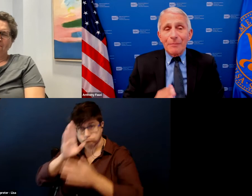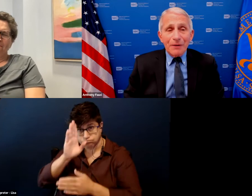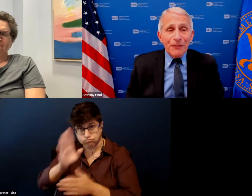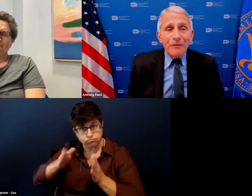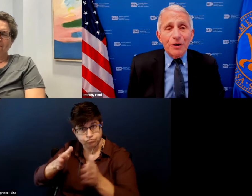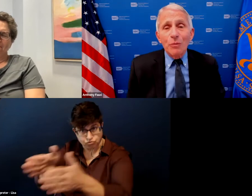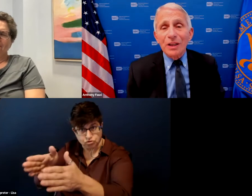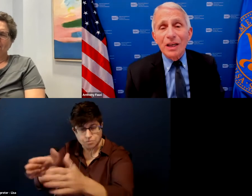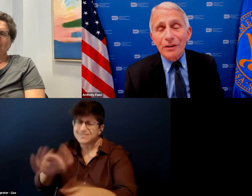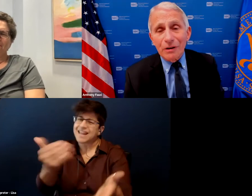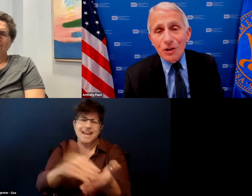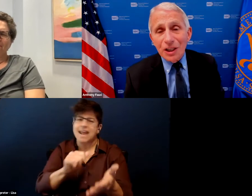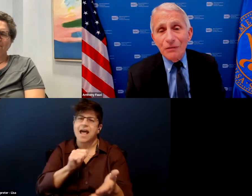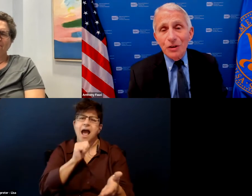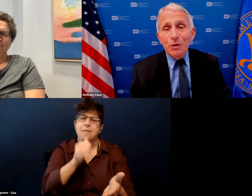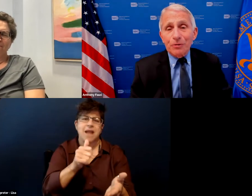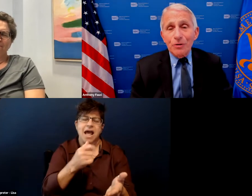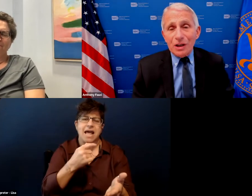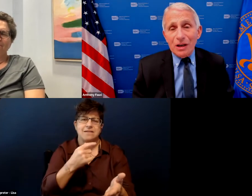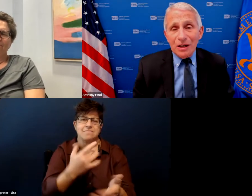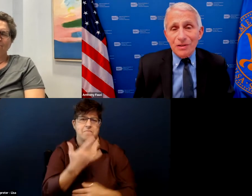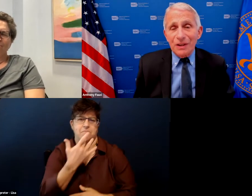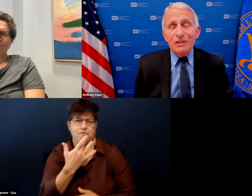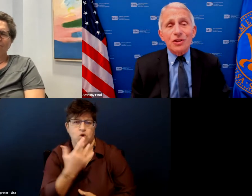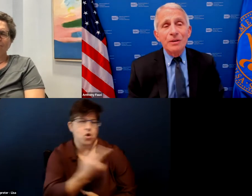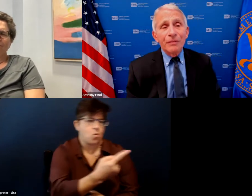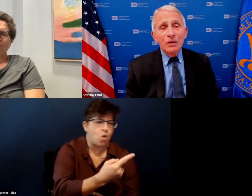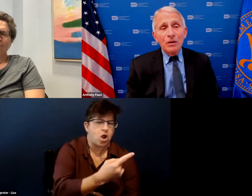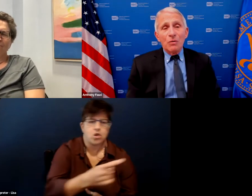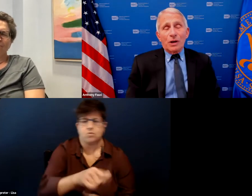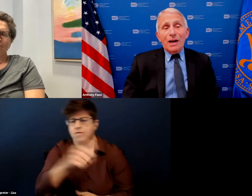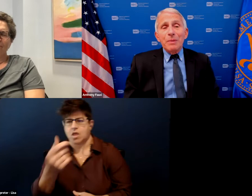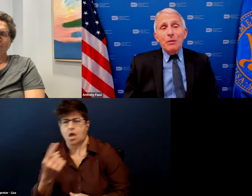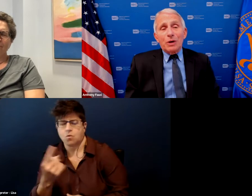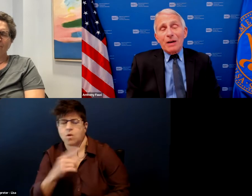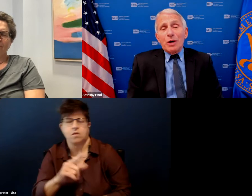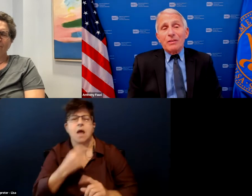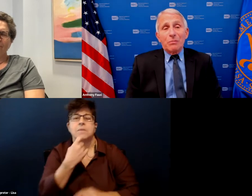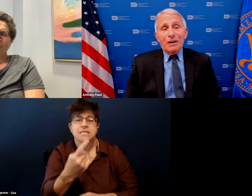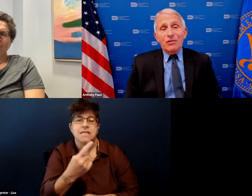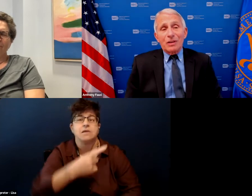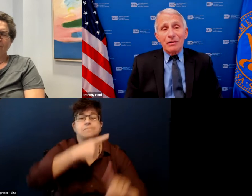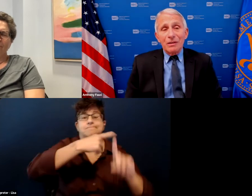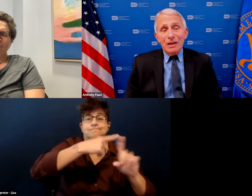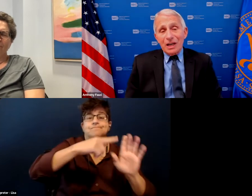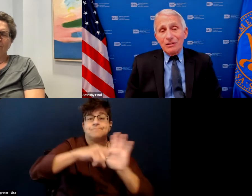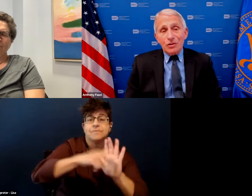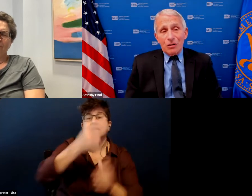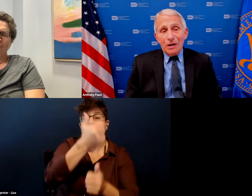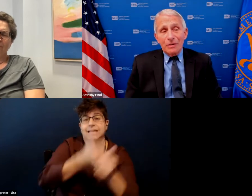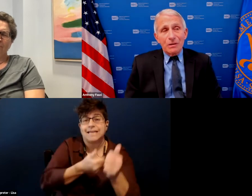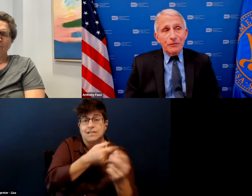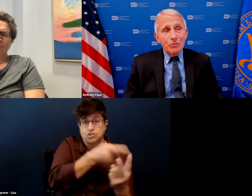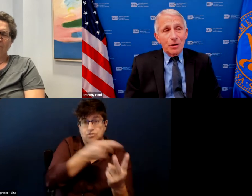again i'm not favoring one of the other i'm just giving you the pros and cons of each when i'd be when i went into medicine as i